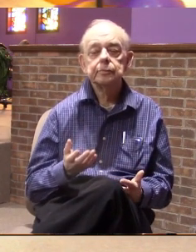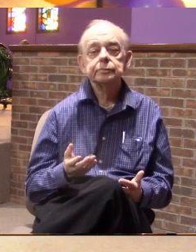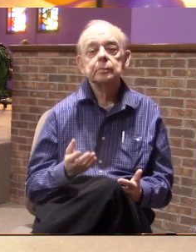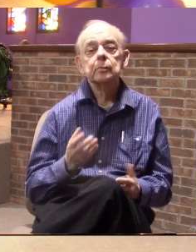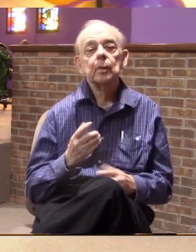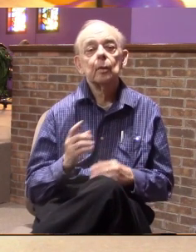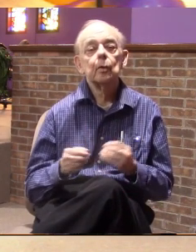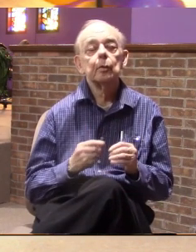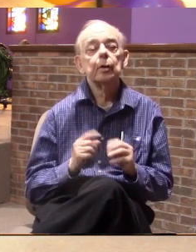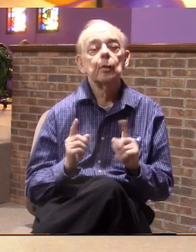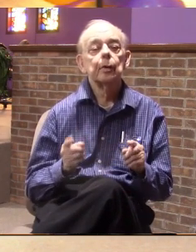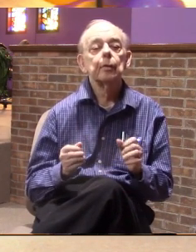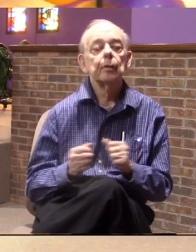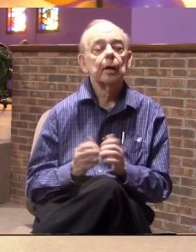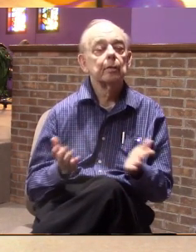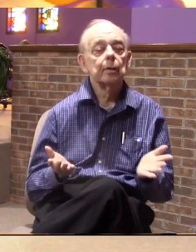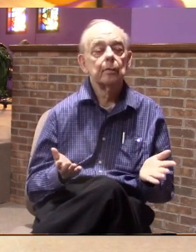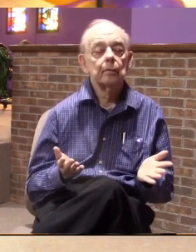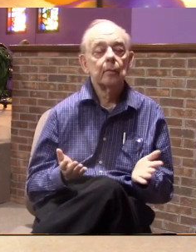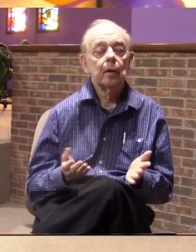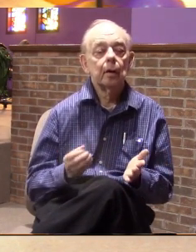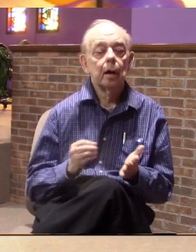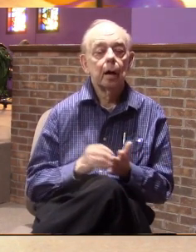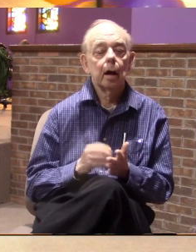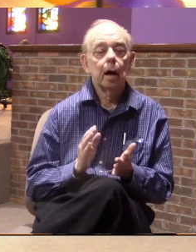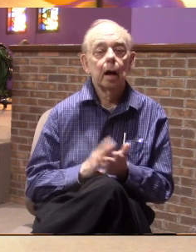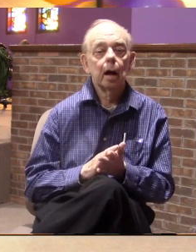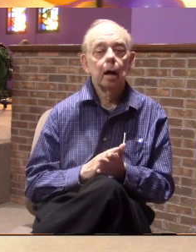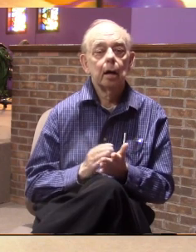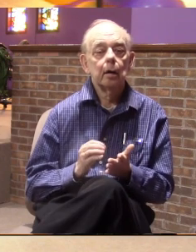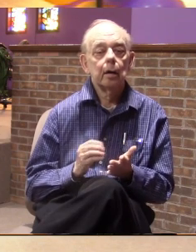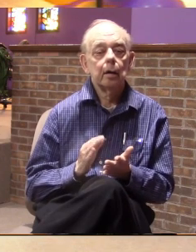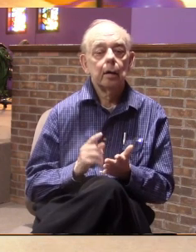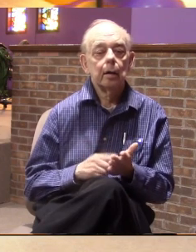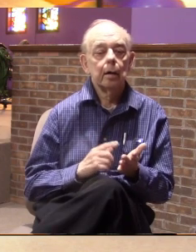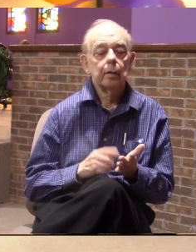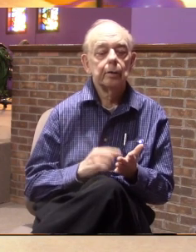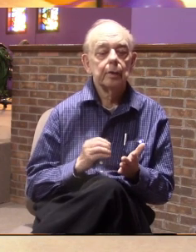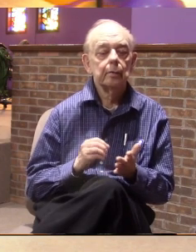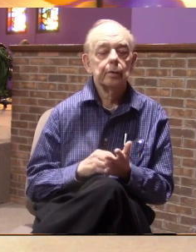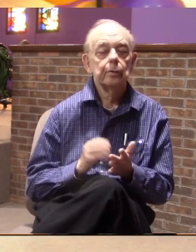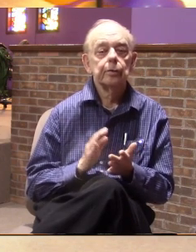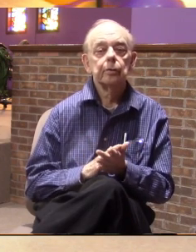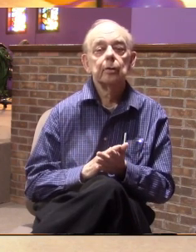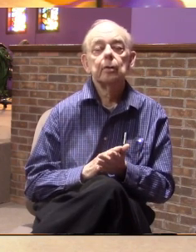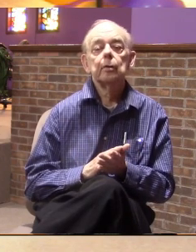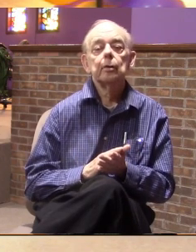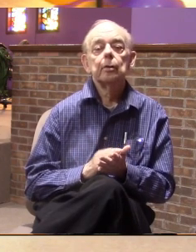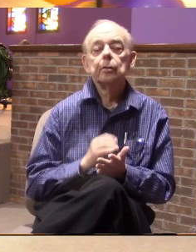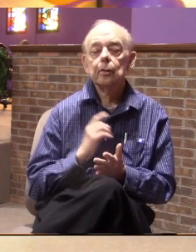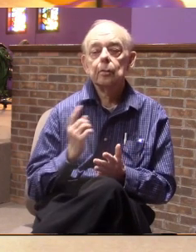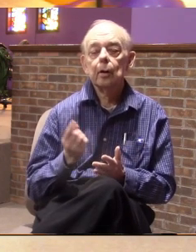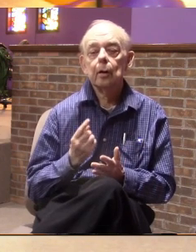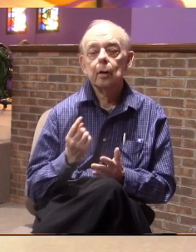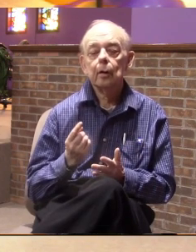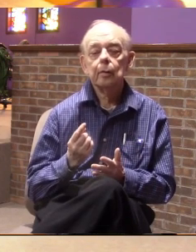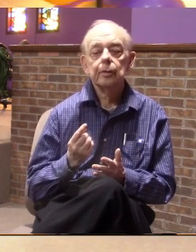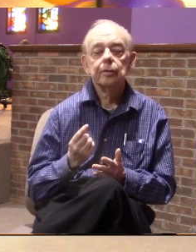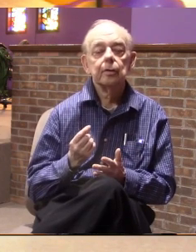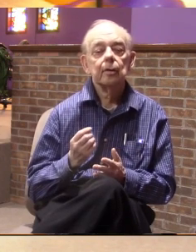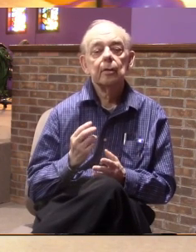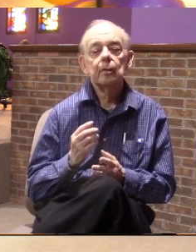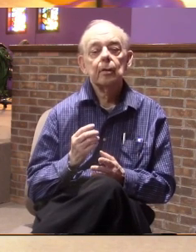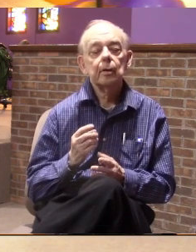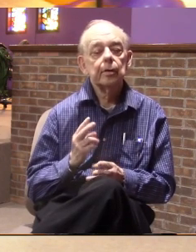and what direction it goes into. I have notes. But sometimes the notes don't always get there